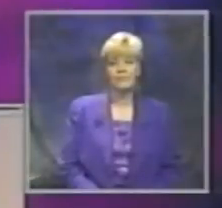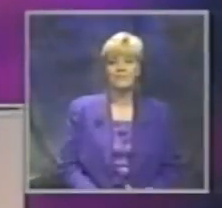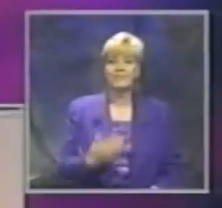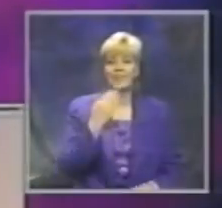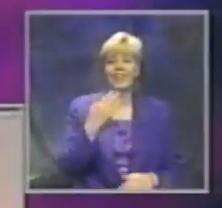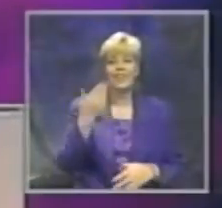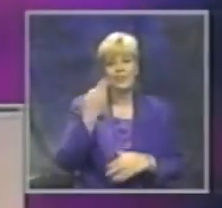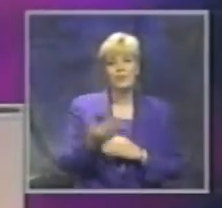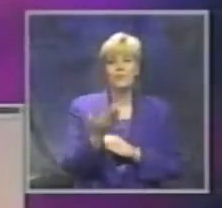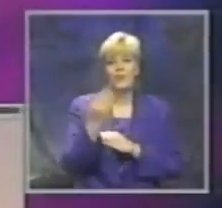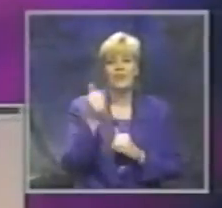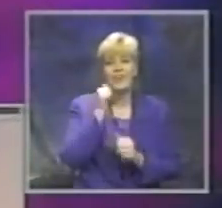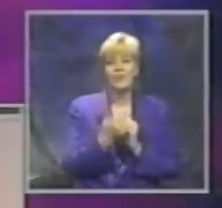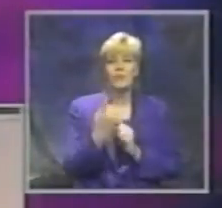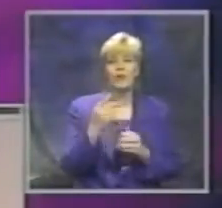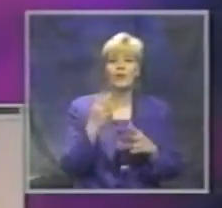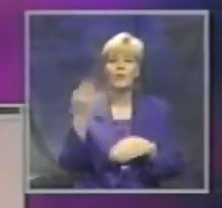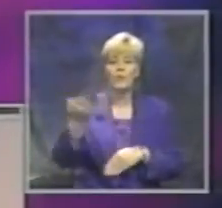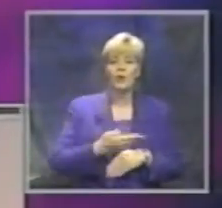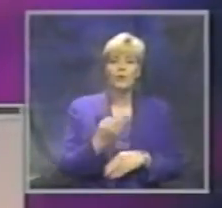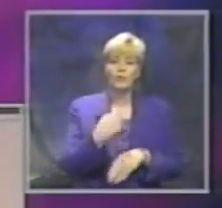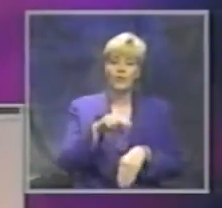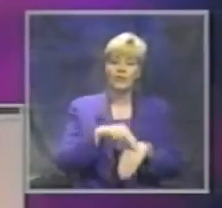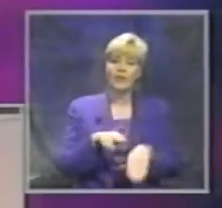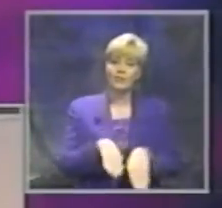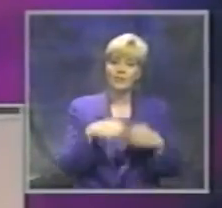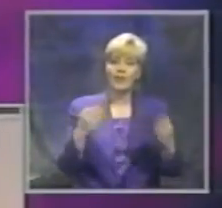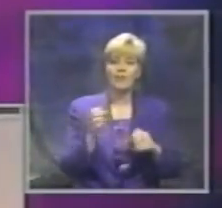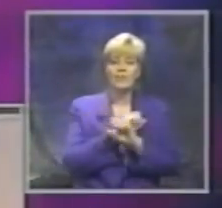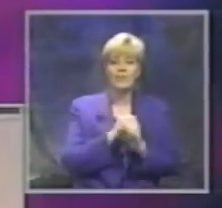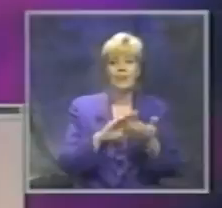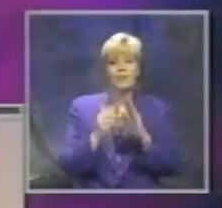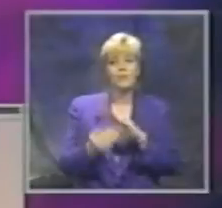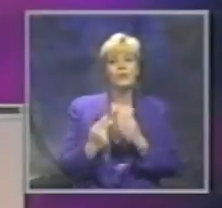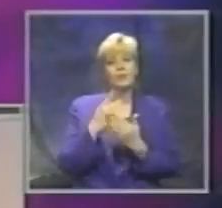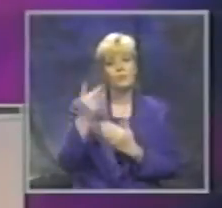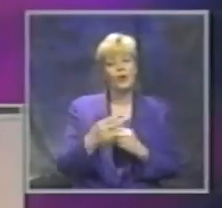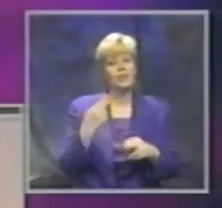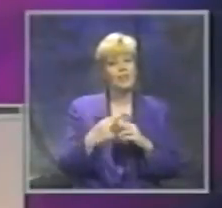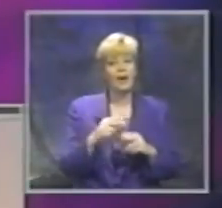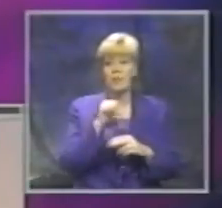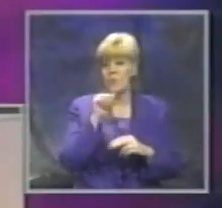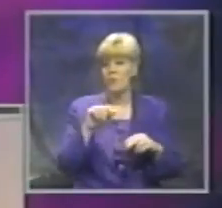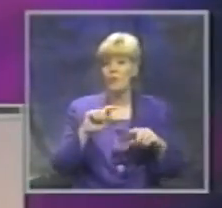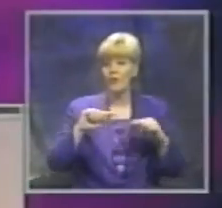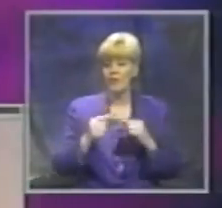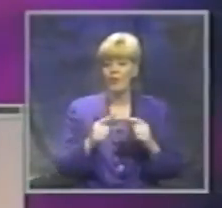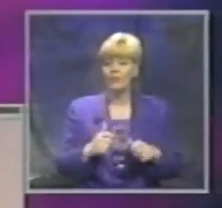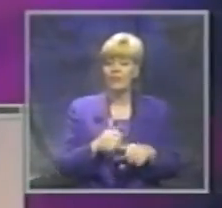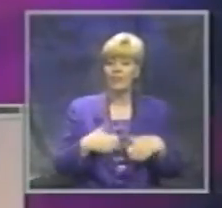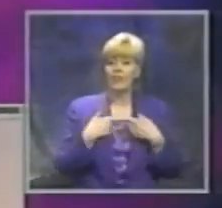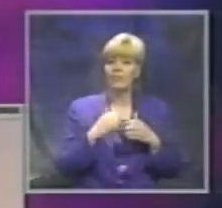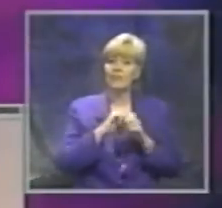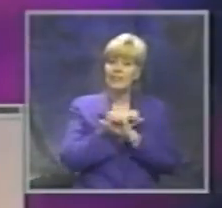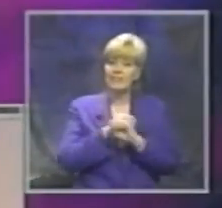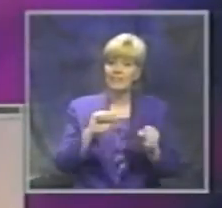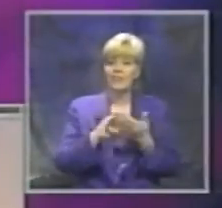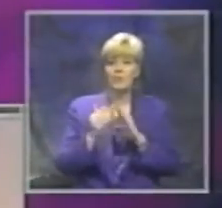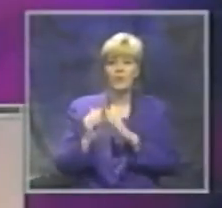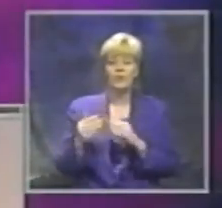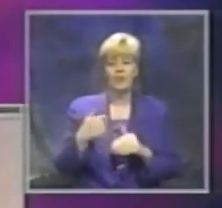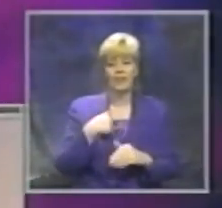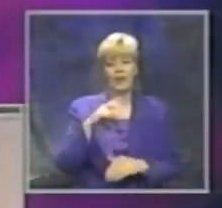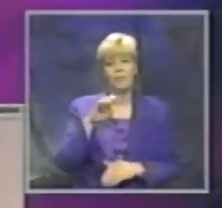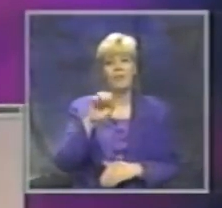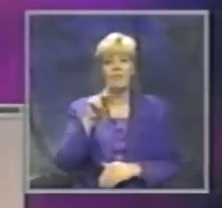Hi, everybody, and welcome to the national kickoff of the Safe Communities program titled, It Wouldn't Hurt to Live in a Safe Community. I'm Vicki Hudson, and